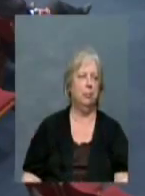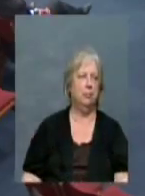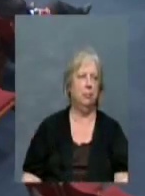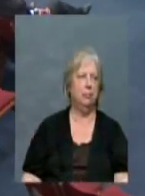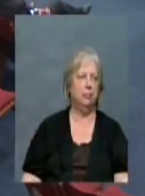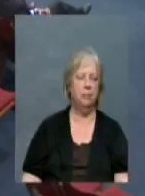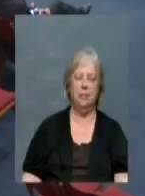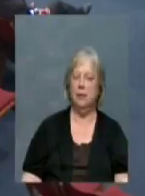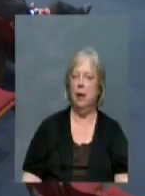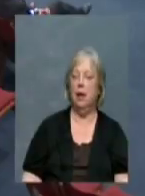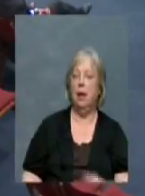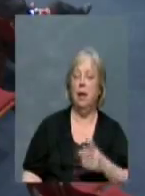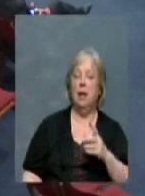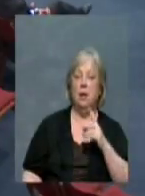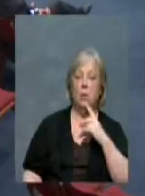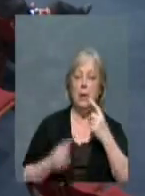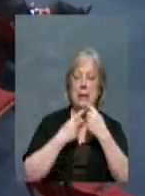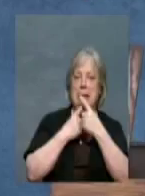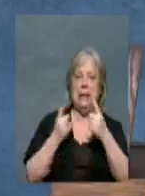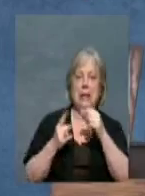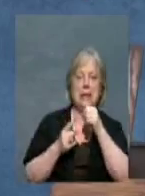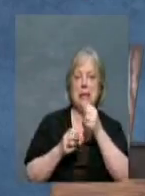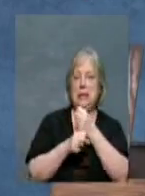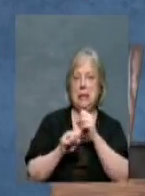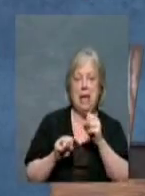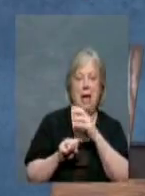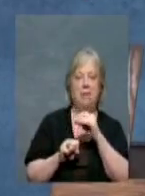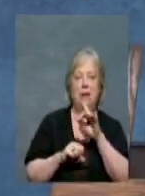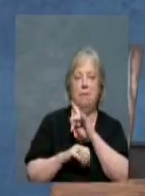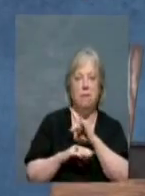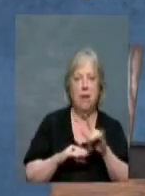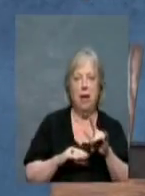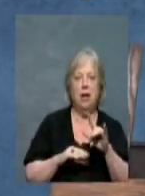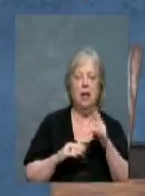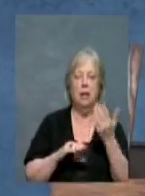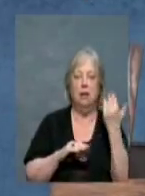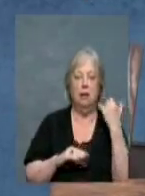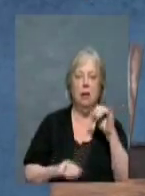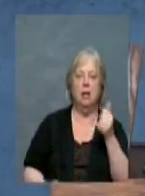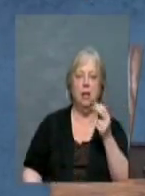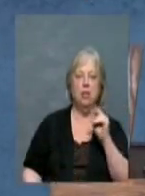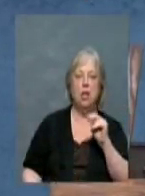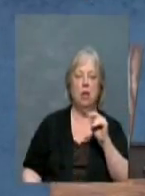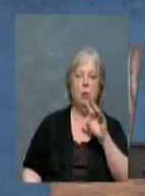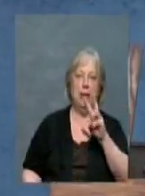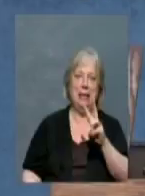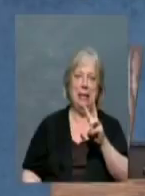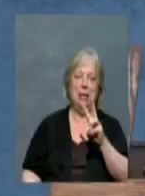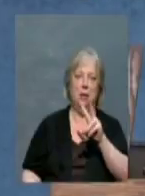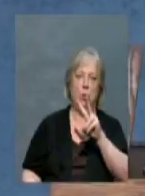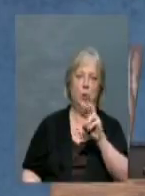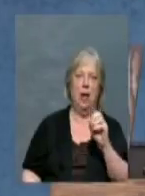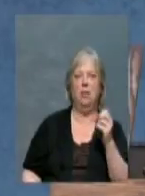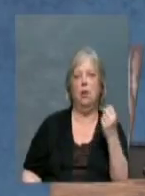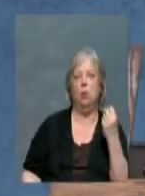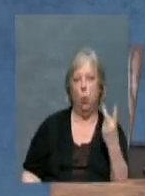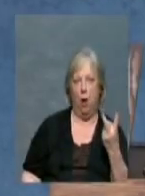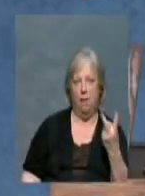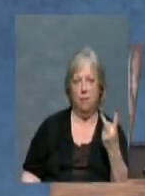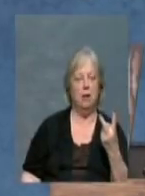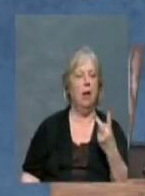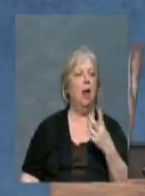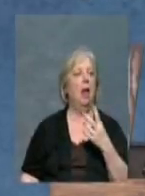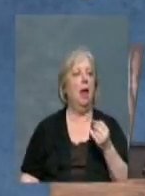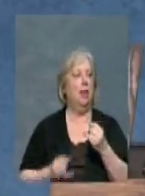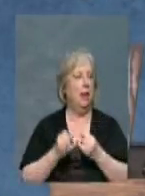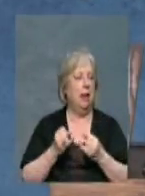It was declared unsafe, vacant, Director Hendricks, January 26, 2012. Okay, and